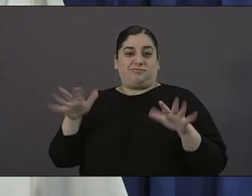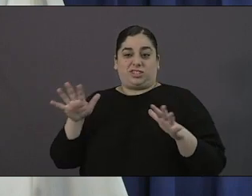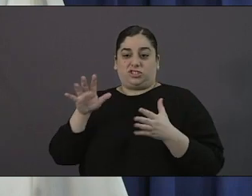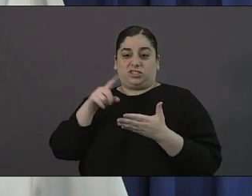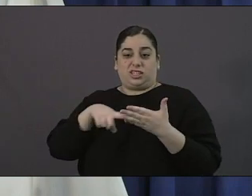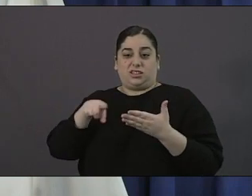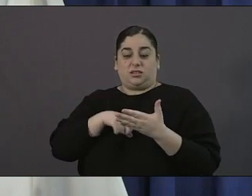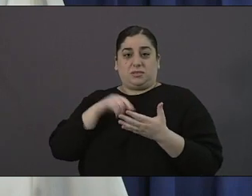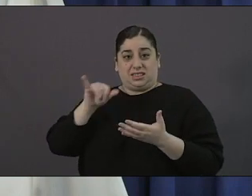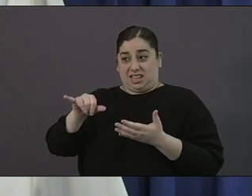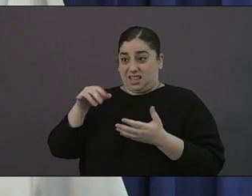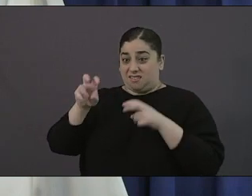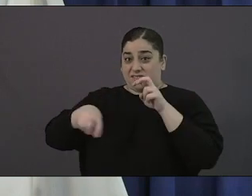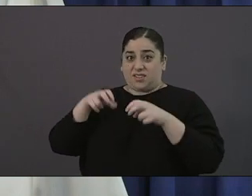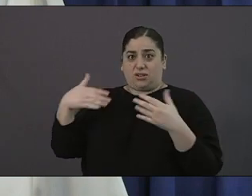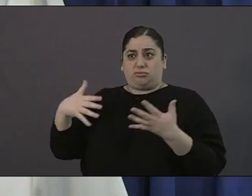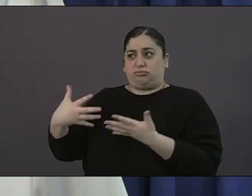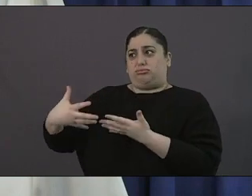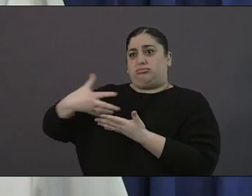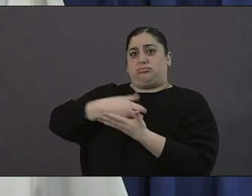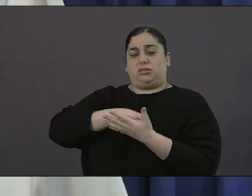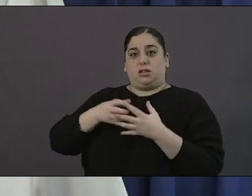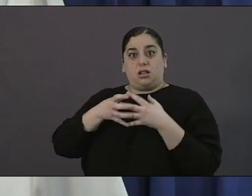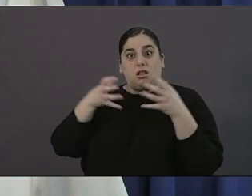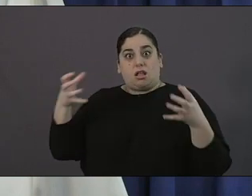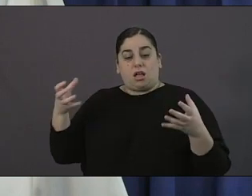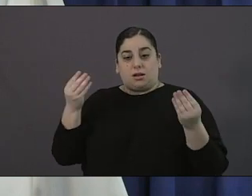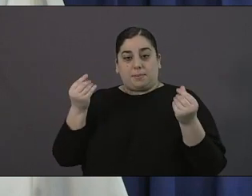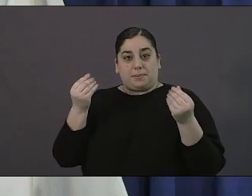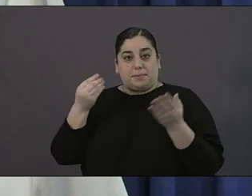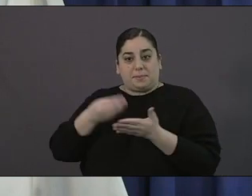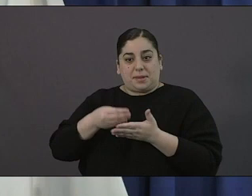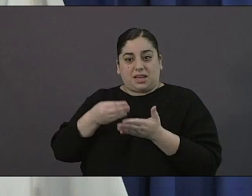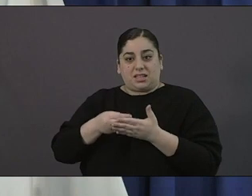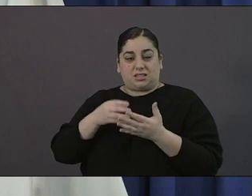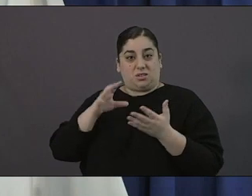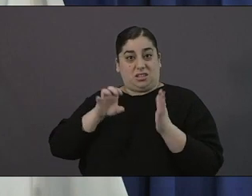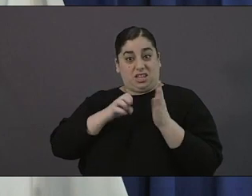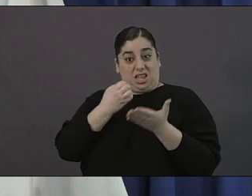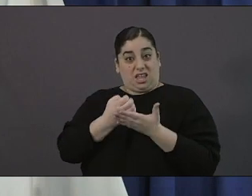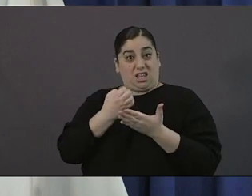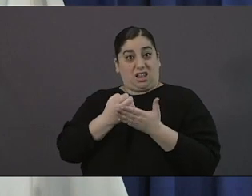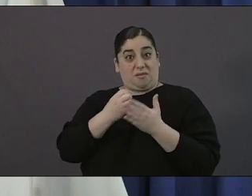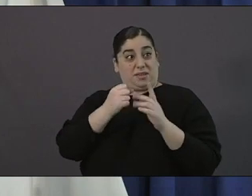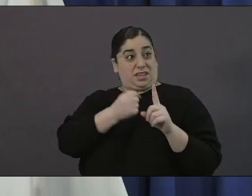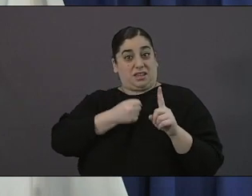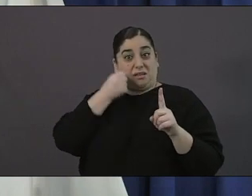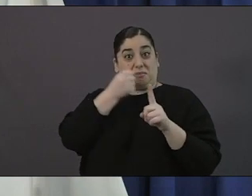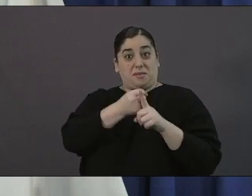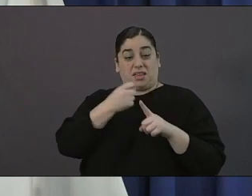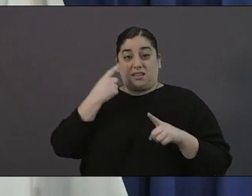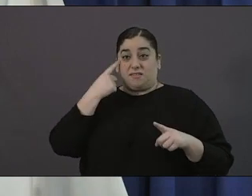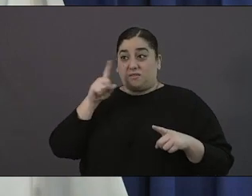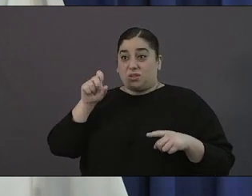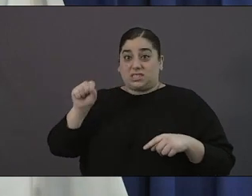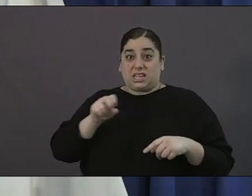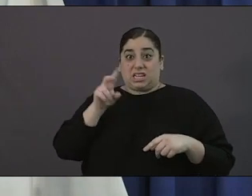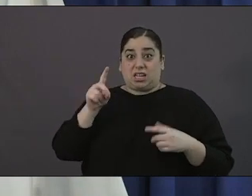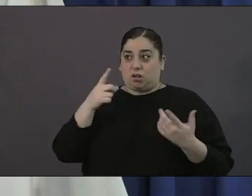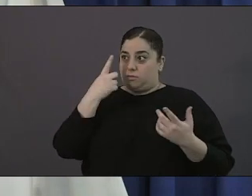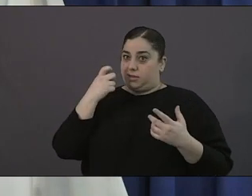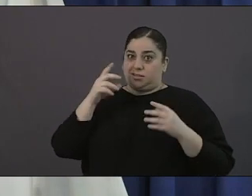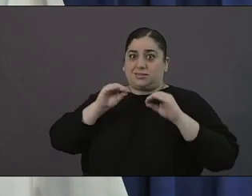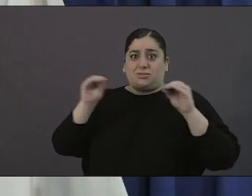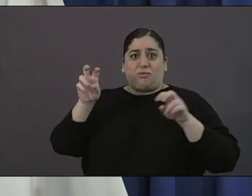um first your take on what kind of economic impact do you think that will have on san diego and our region yeah well not not only the fair great question thank you